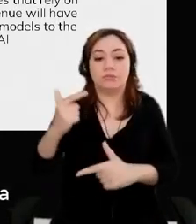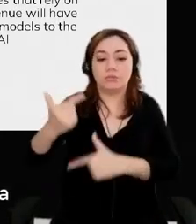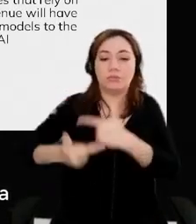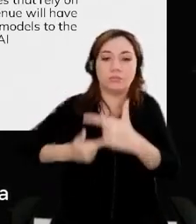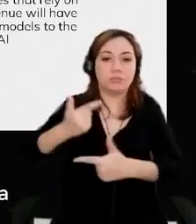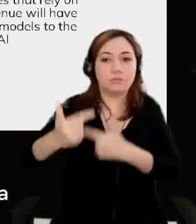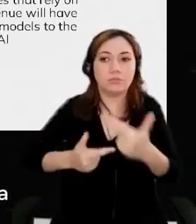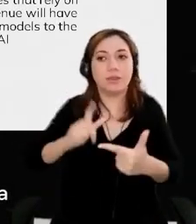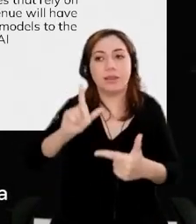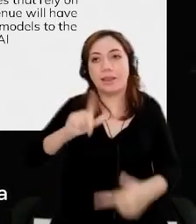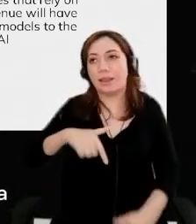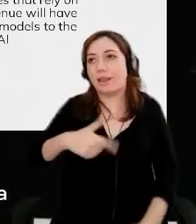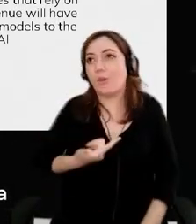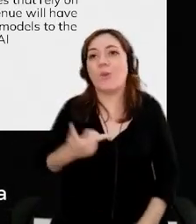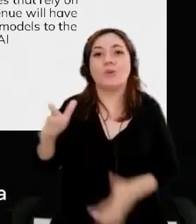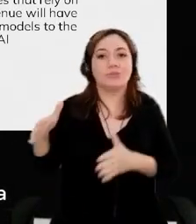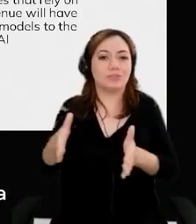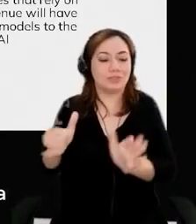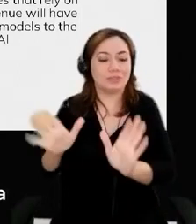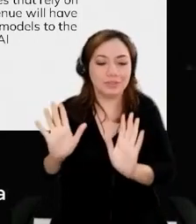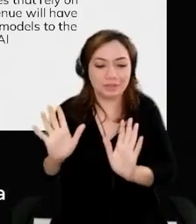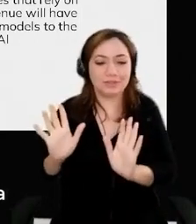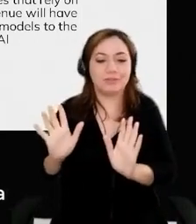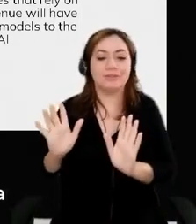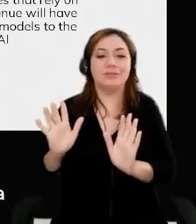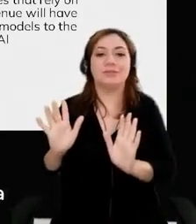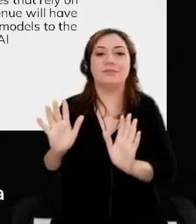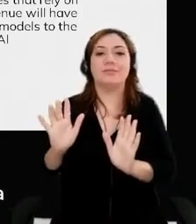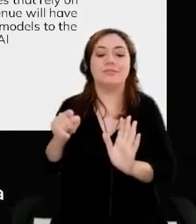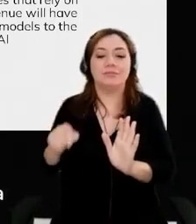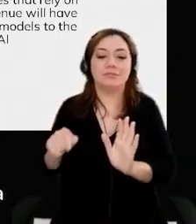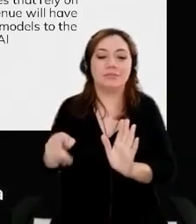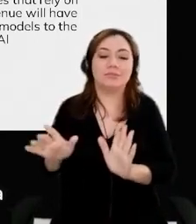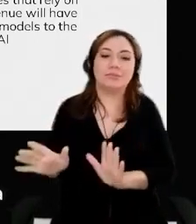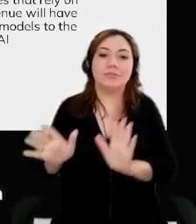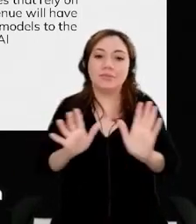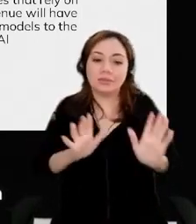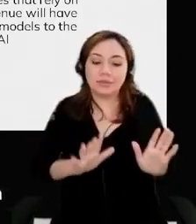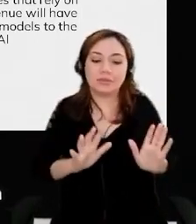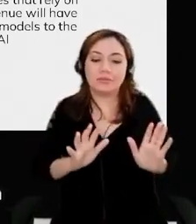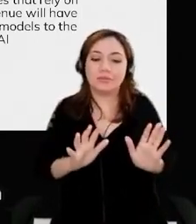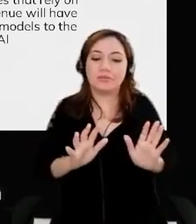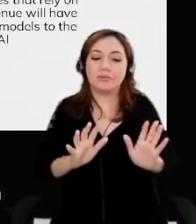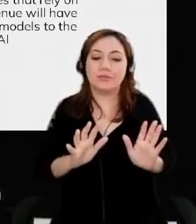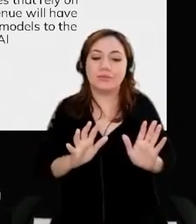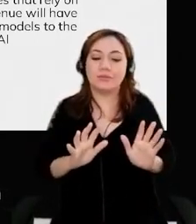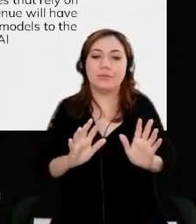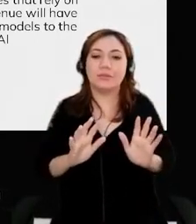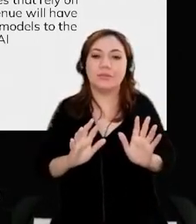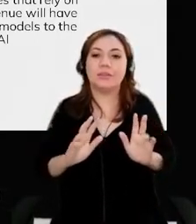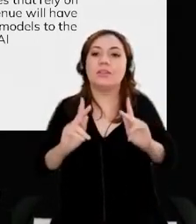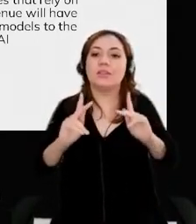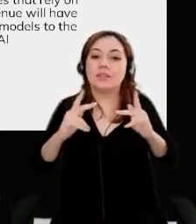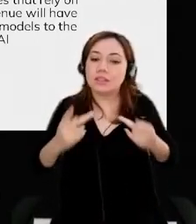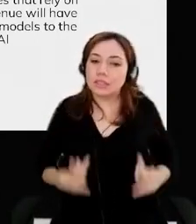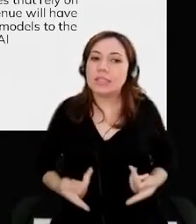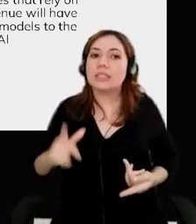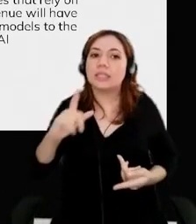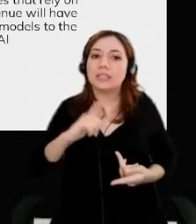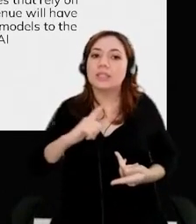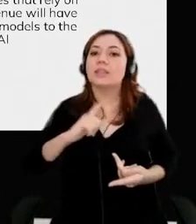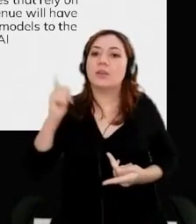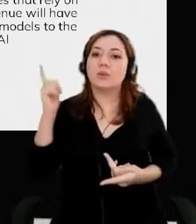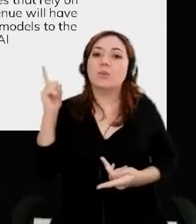but on the other hand, you humans are going to gain amazing leverage with the use of AI.